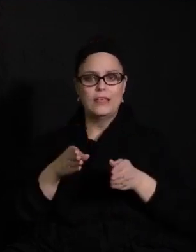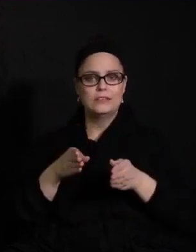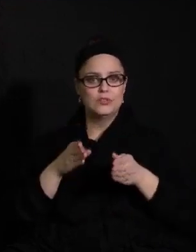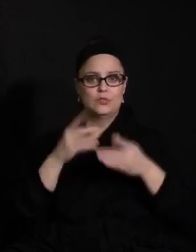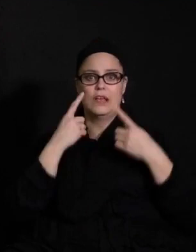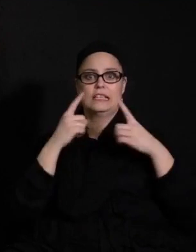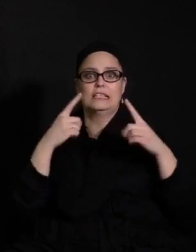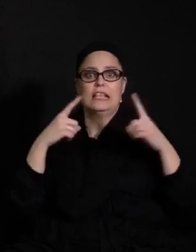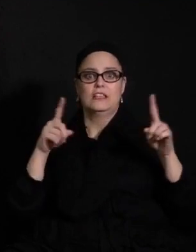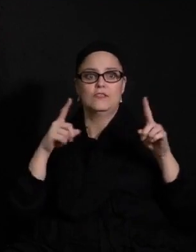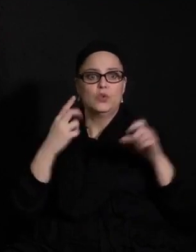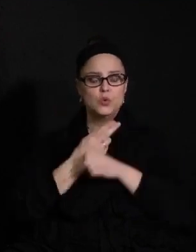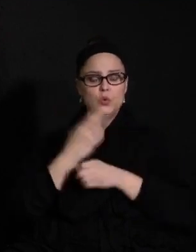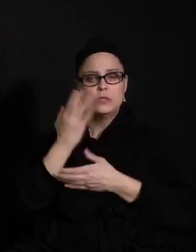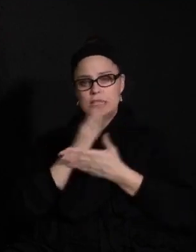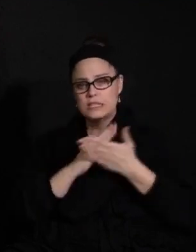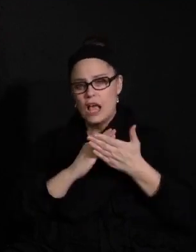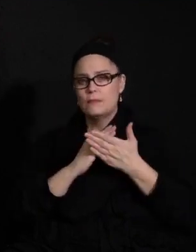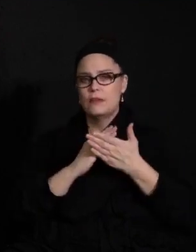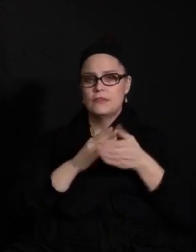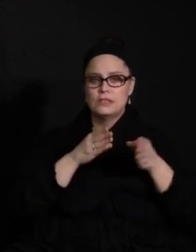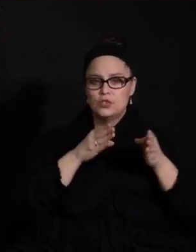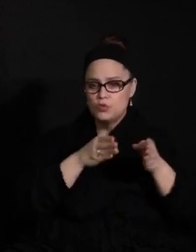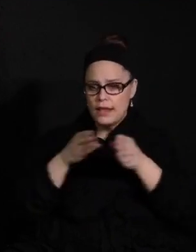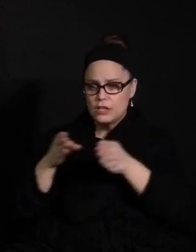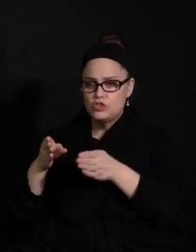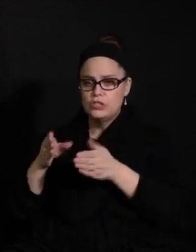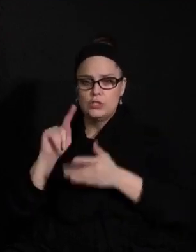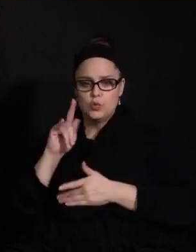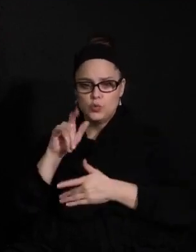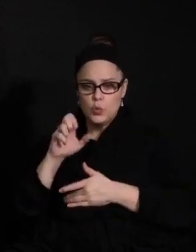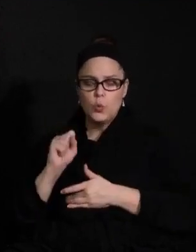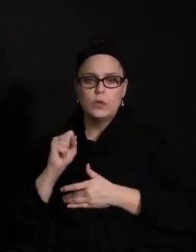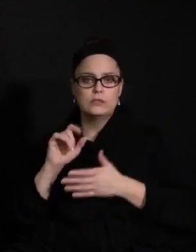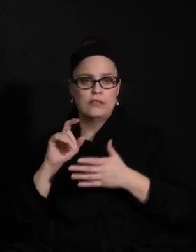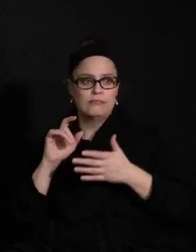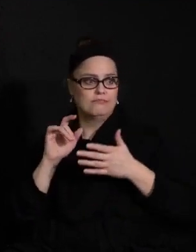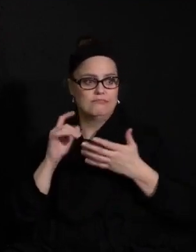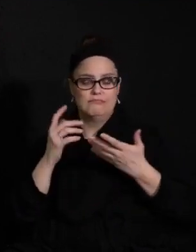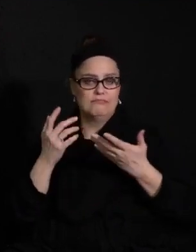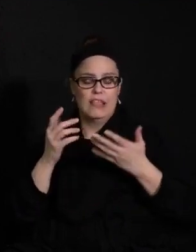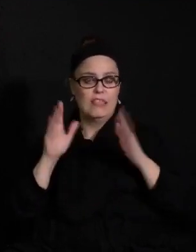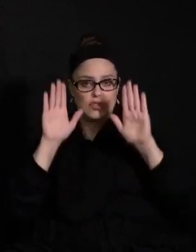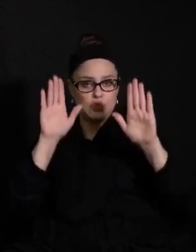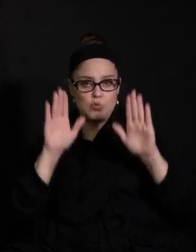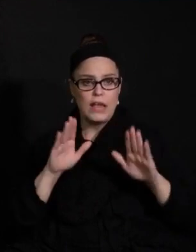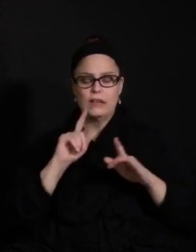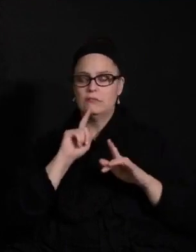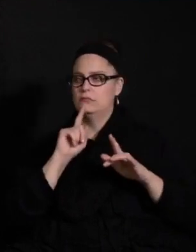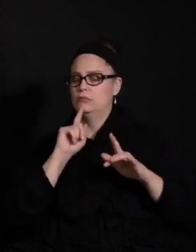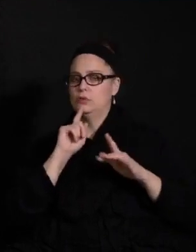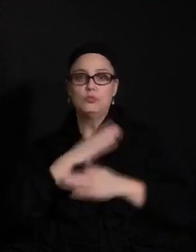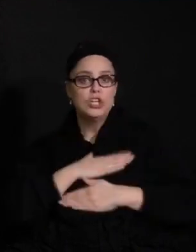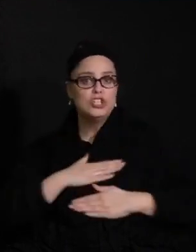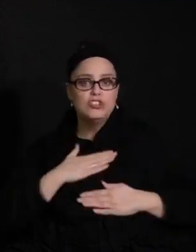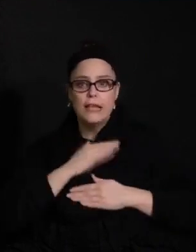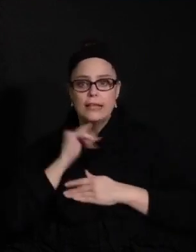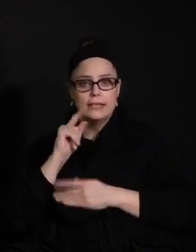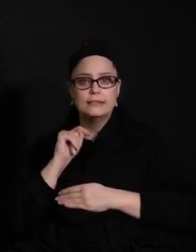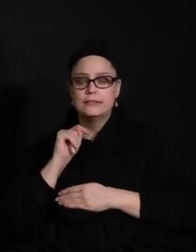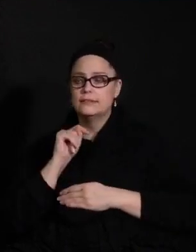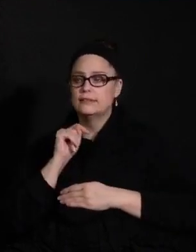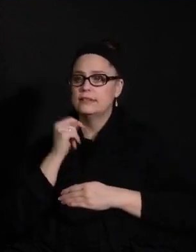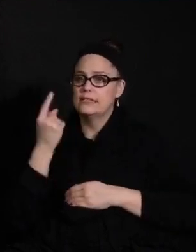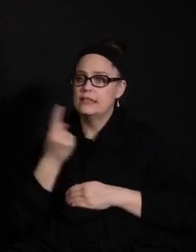that, in using some of the tools and strategies that you've accomplished. And it's greatly appreciated and something